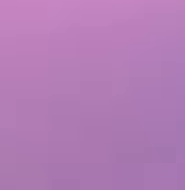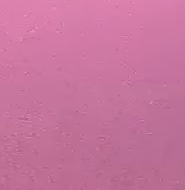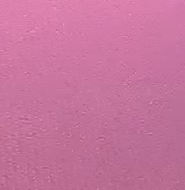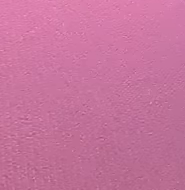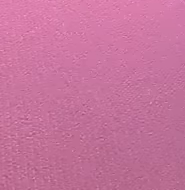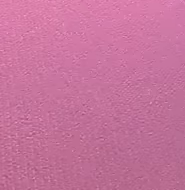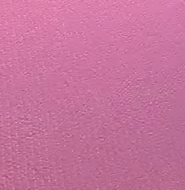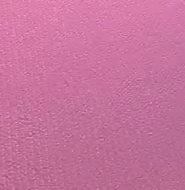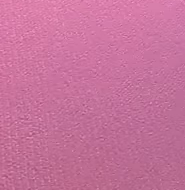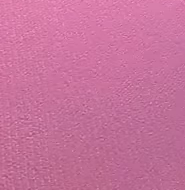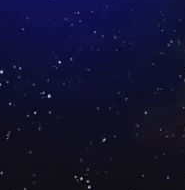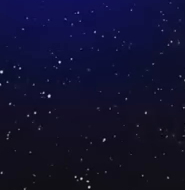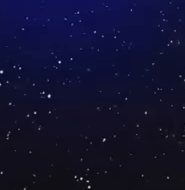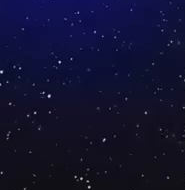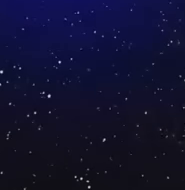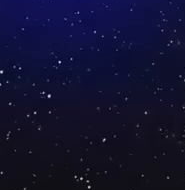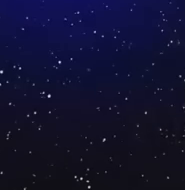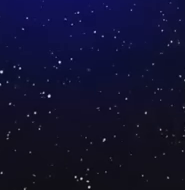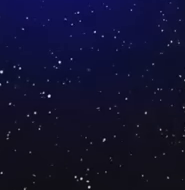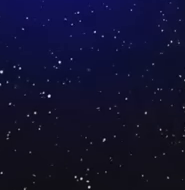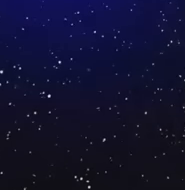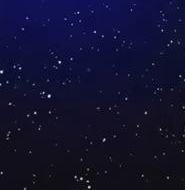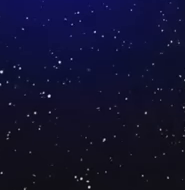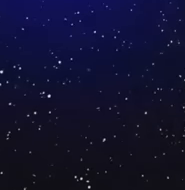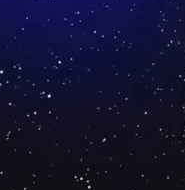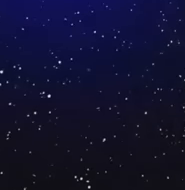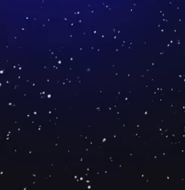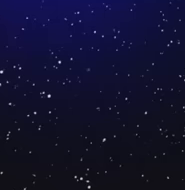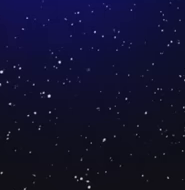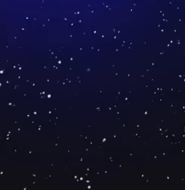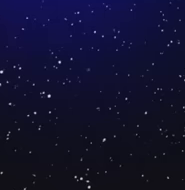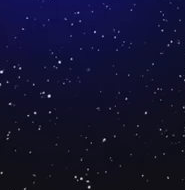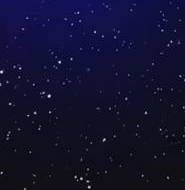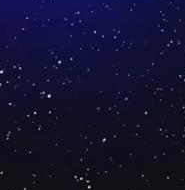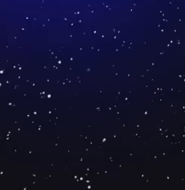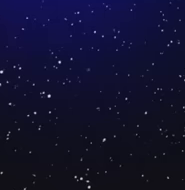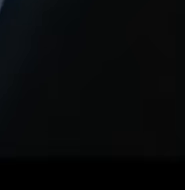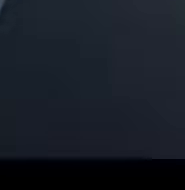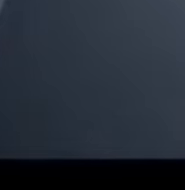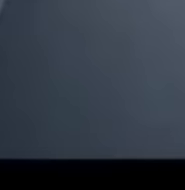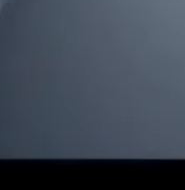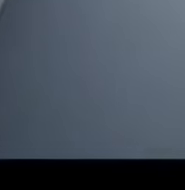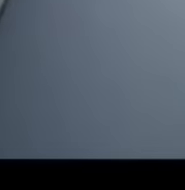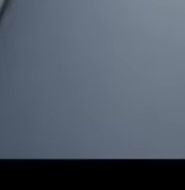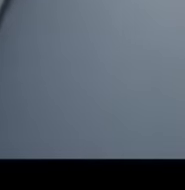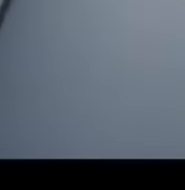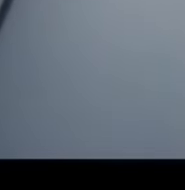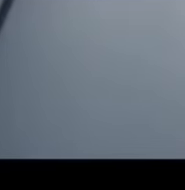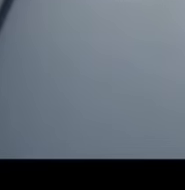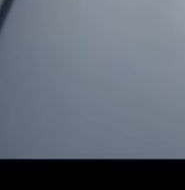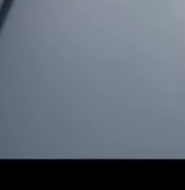perfect fit for your body. Meet the Always Night products for a three times night protection. Plumbing problems?